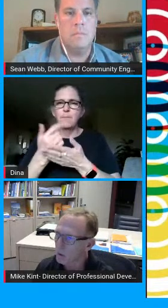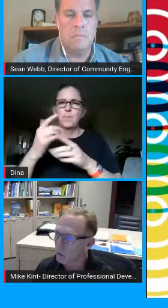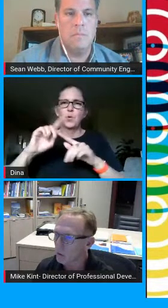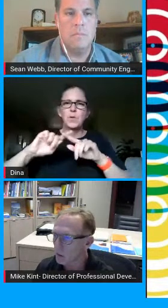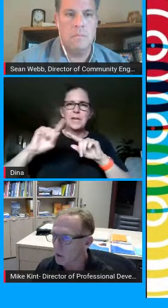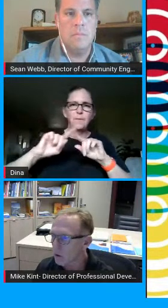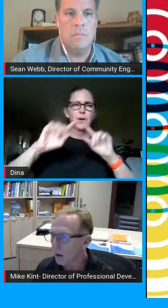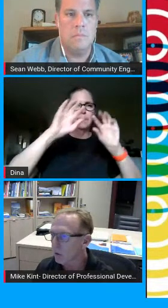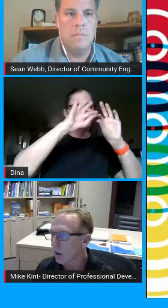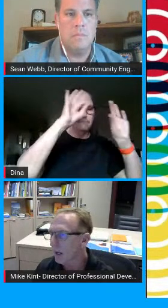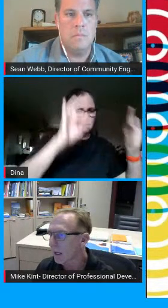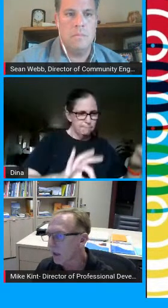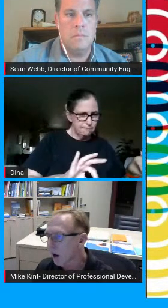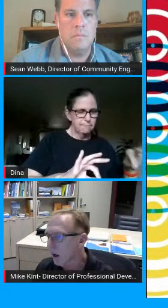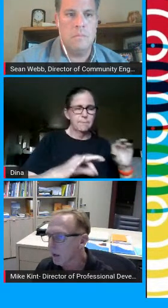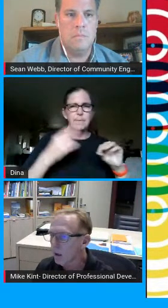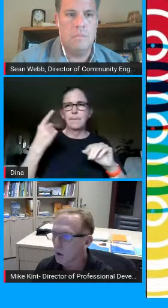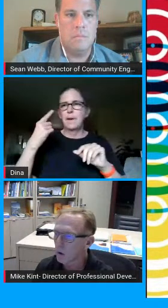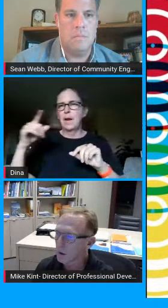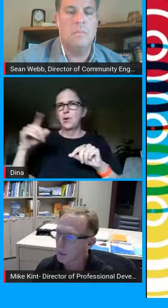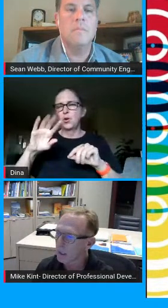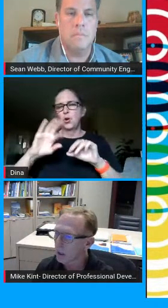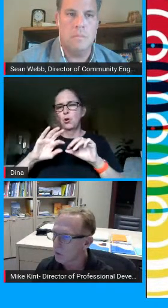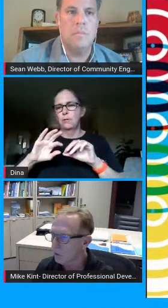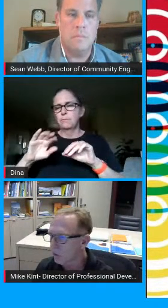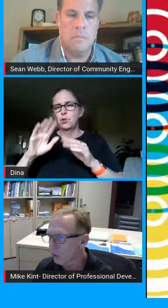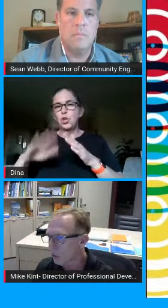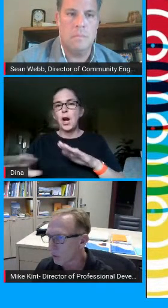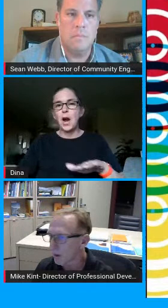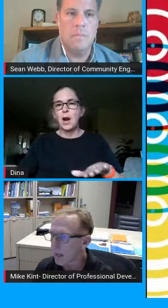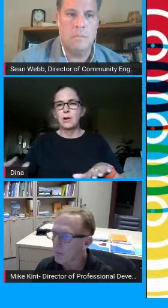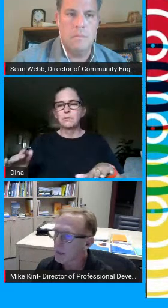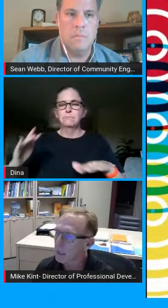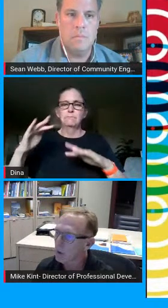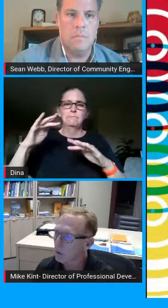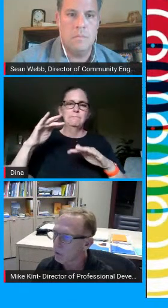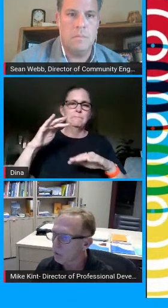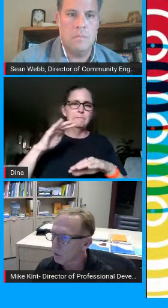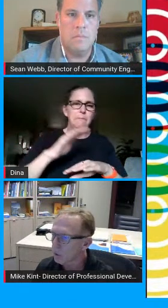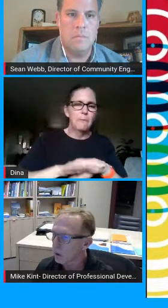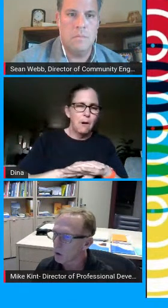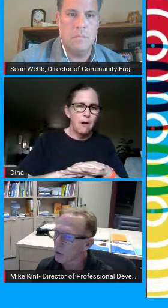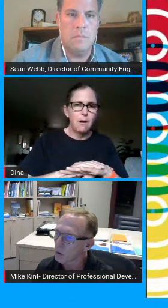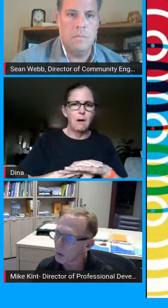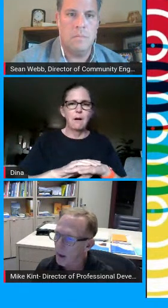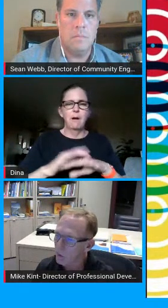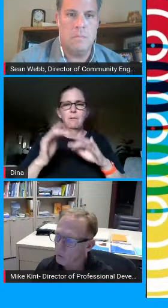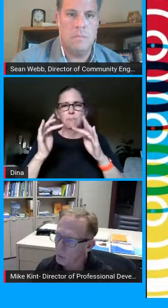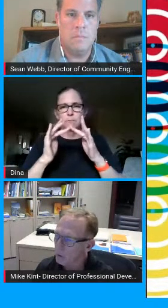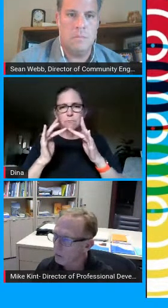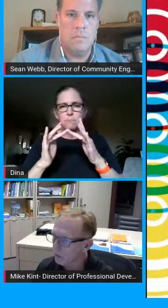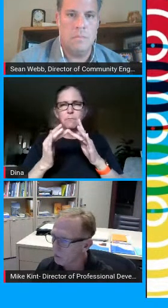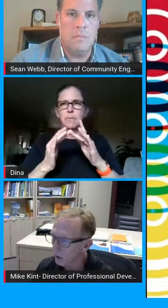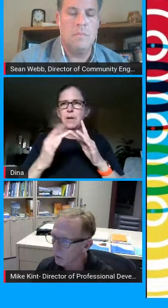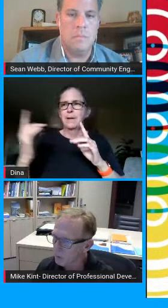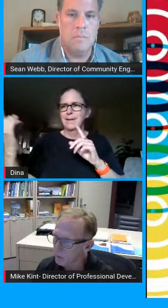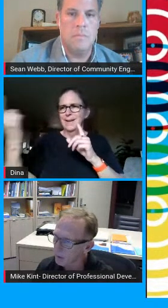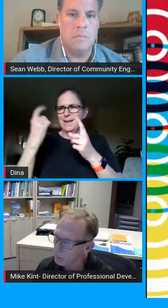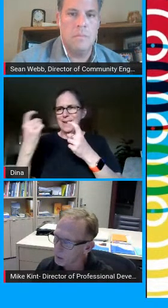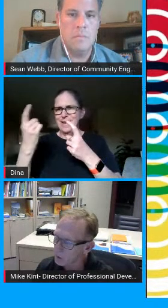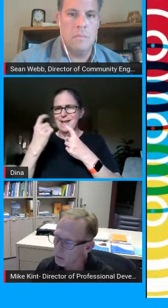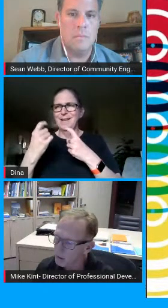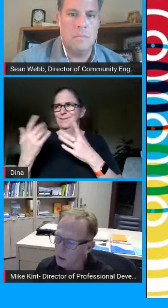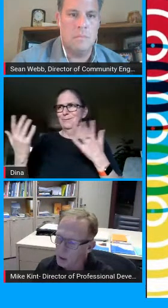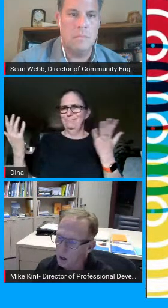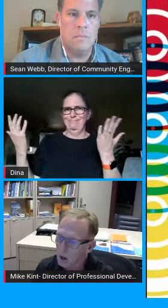home so when you're when your child's logging on or they're getting on to zoom or navigating through zoom or google classroom or see soft